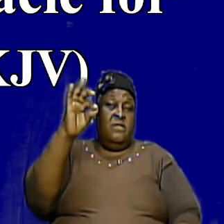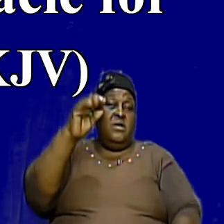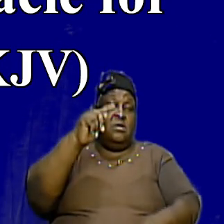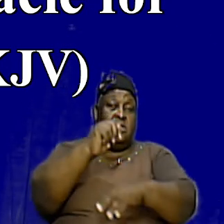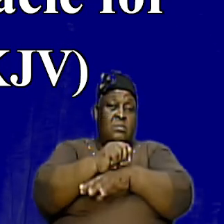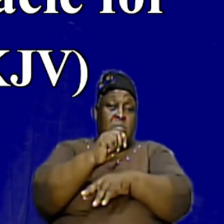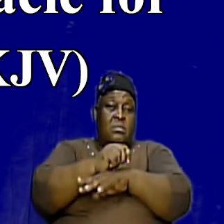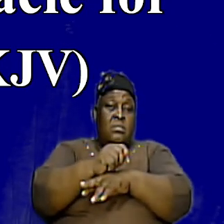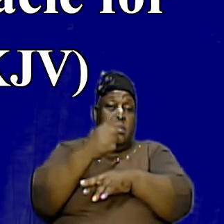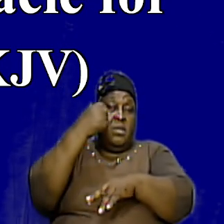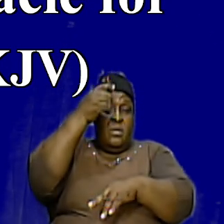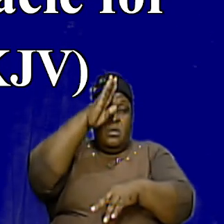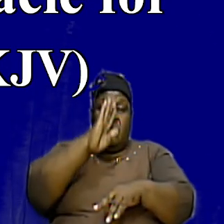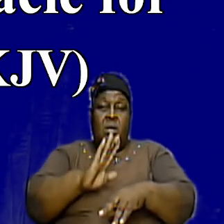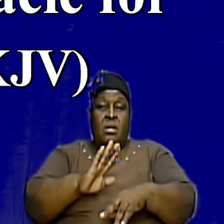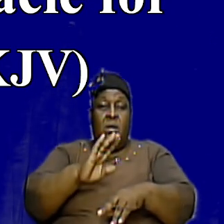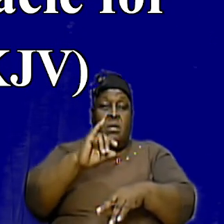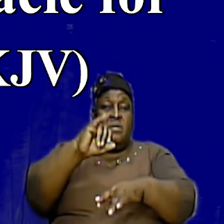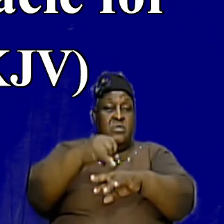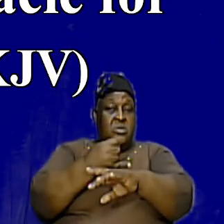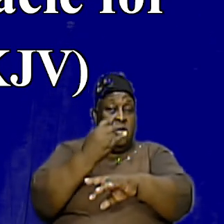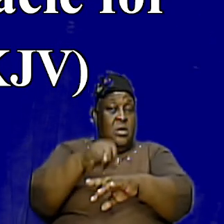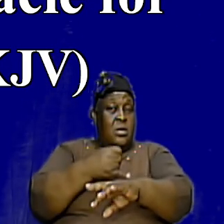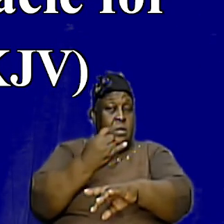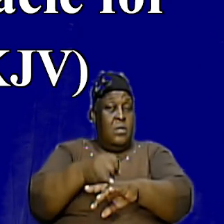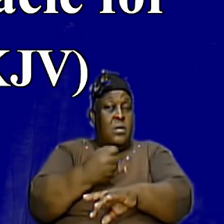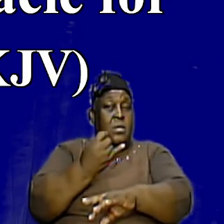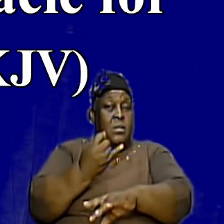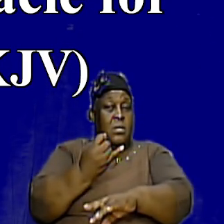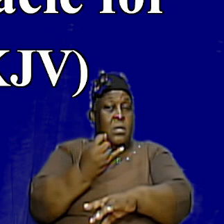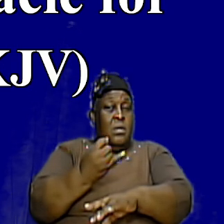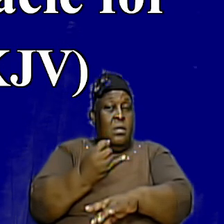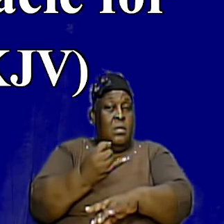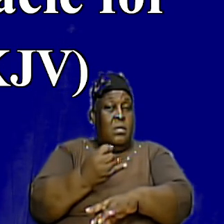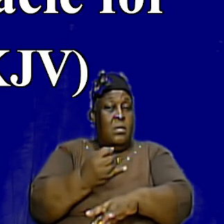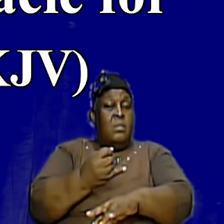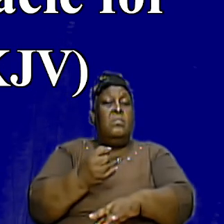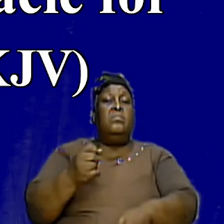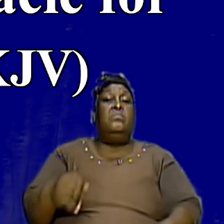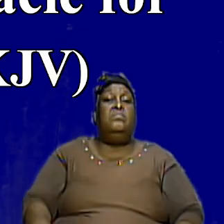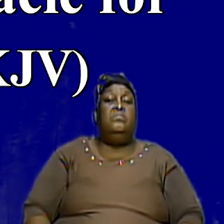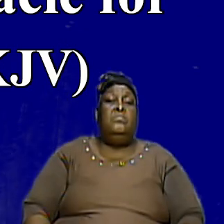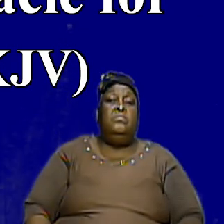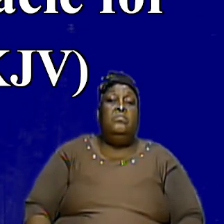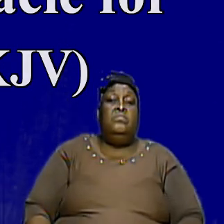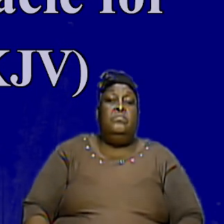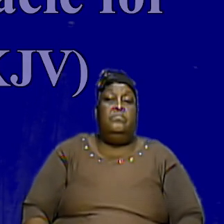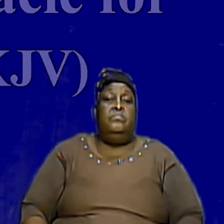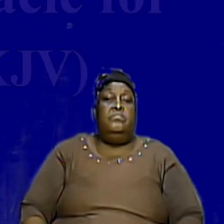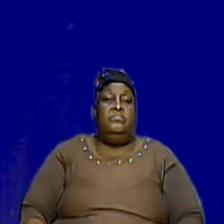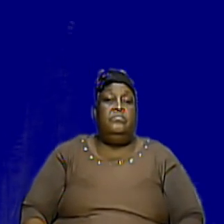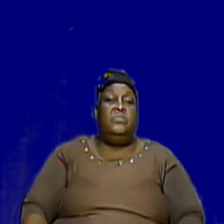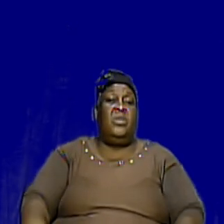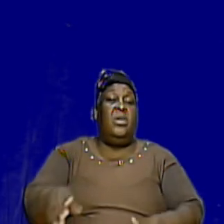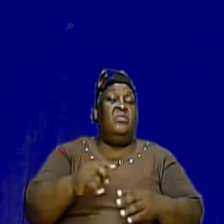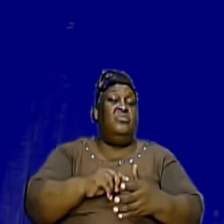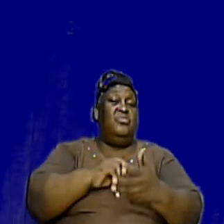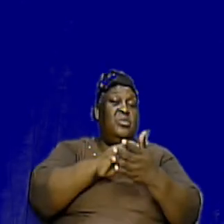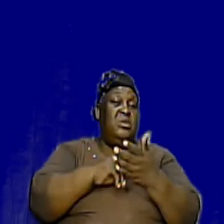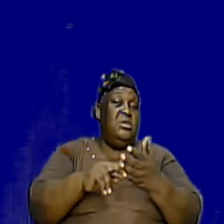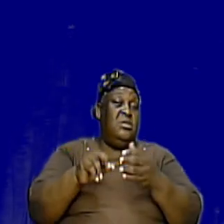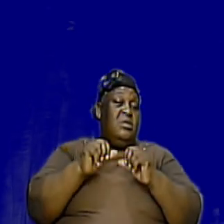to find a tabernacle for the God of Jacob and we could read on